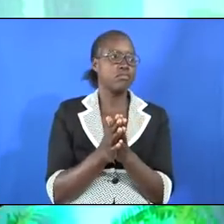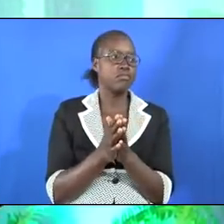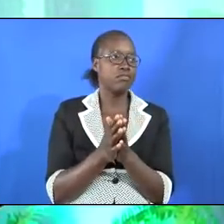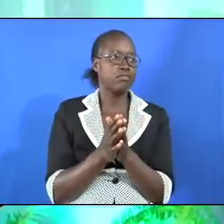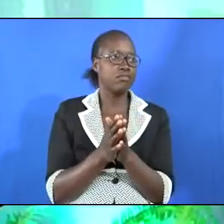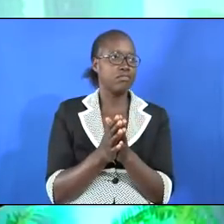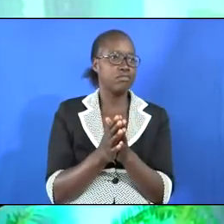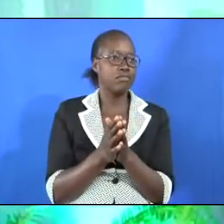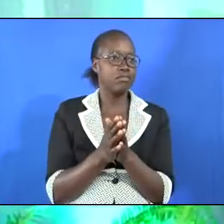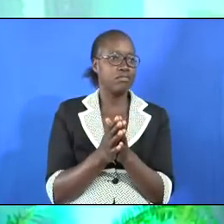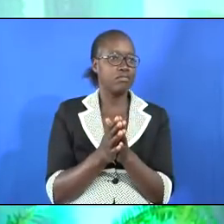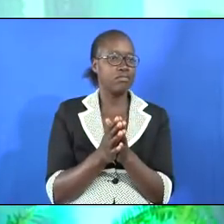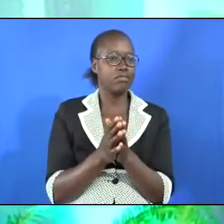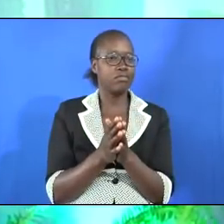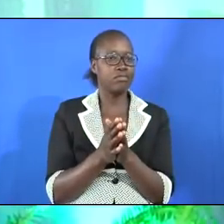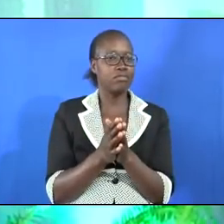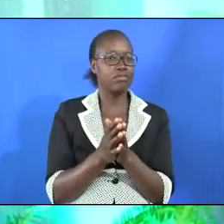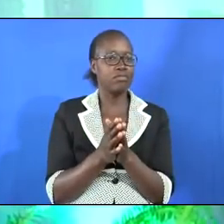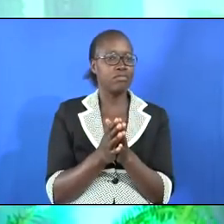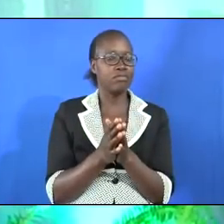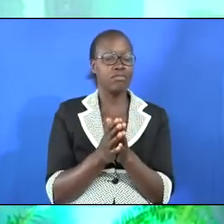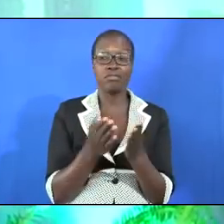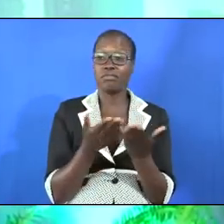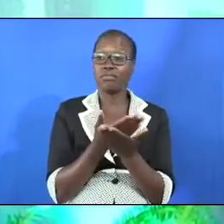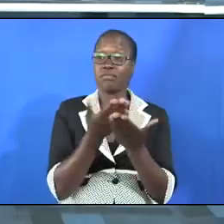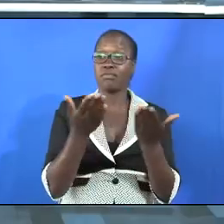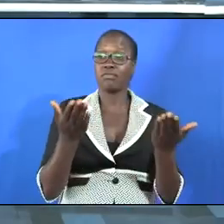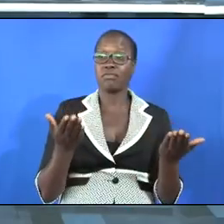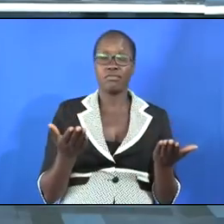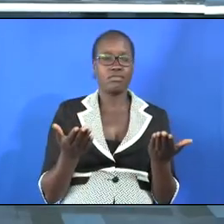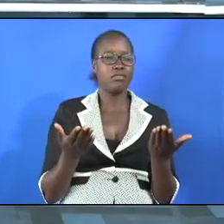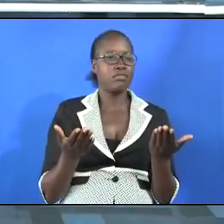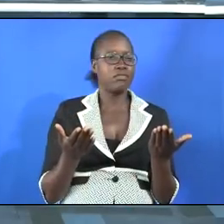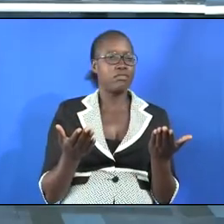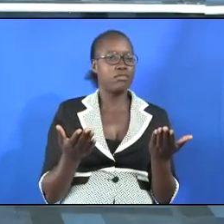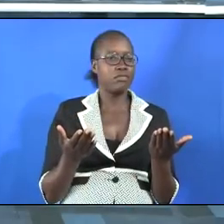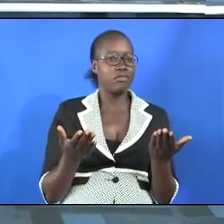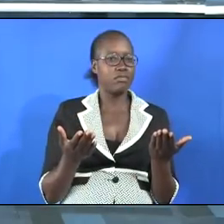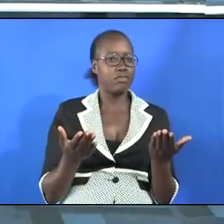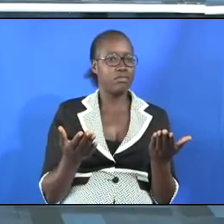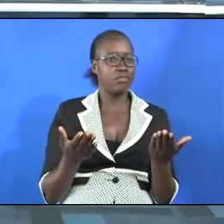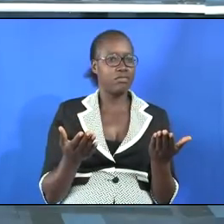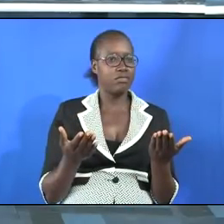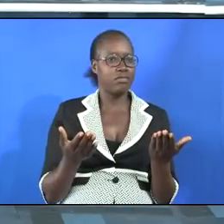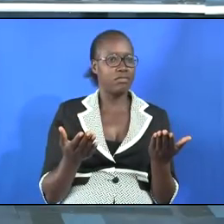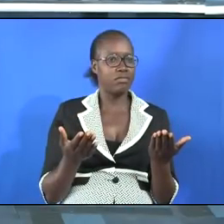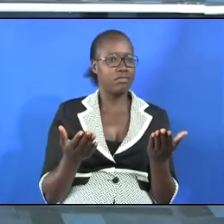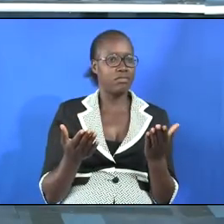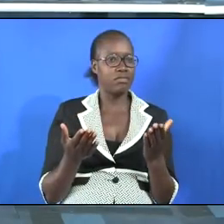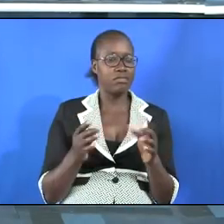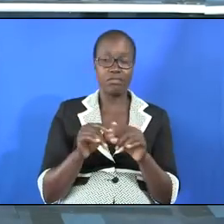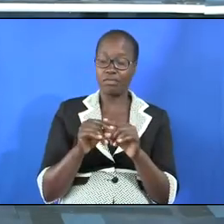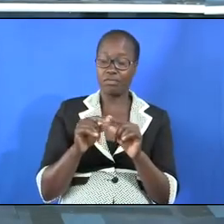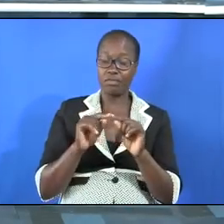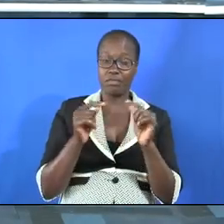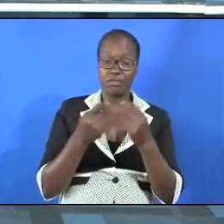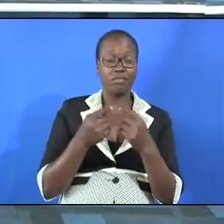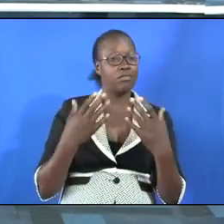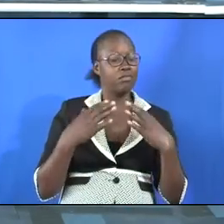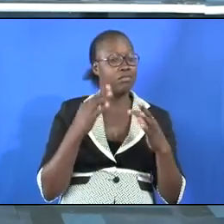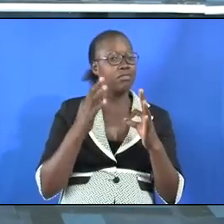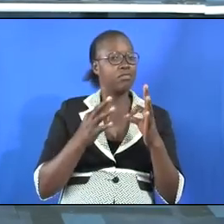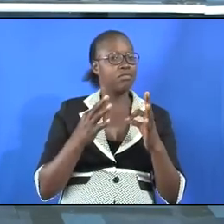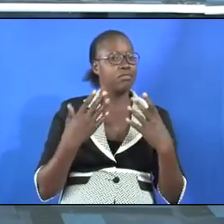allow me to simply say this this has to do with the pride of human beings if